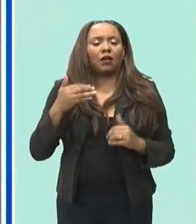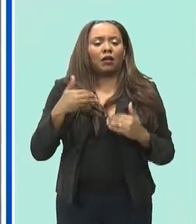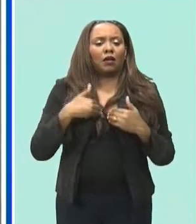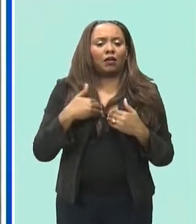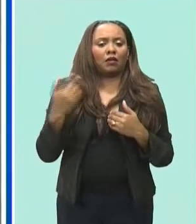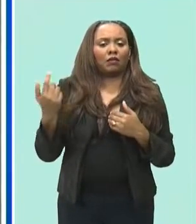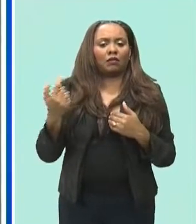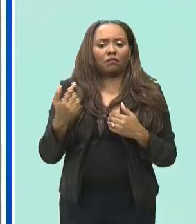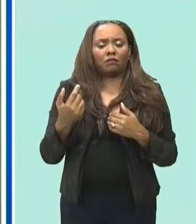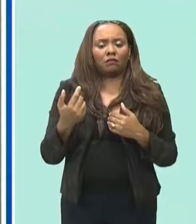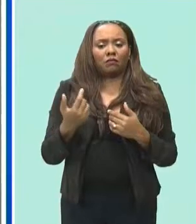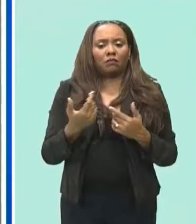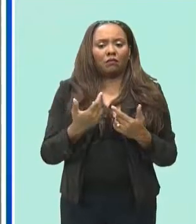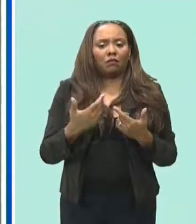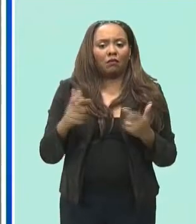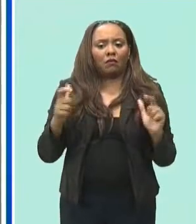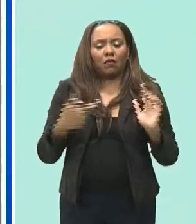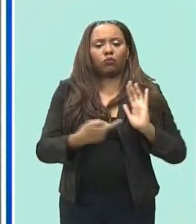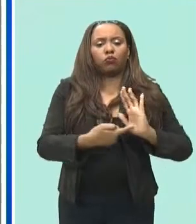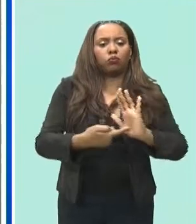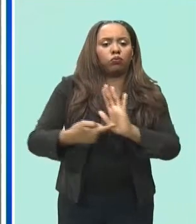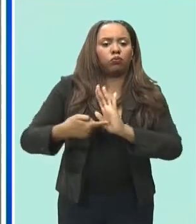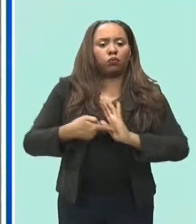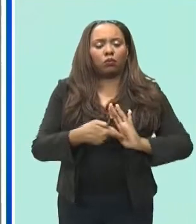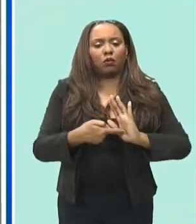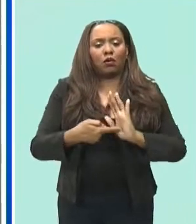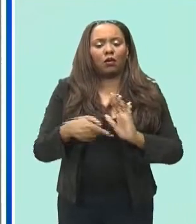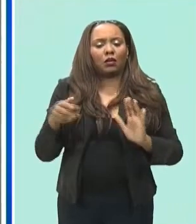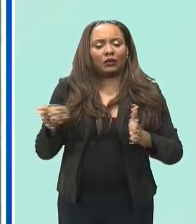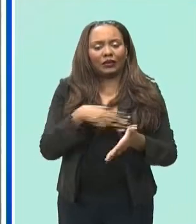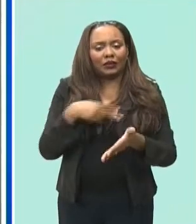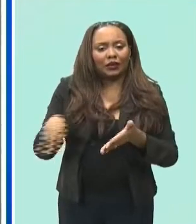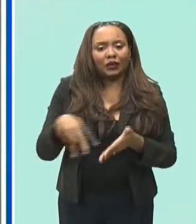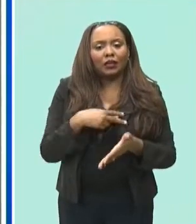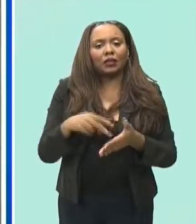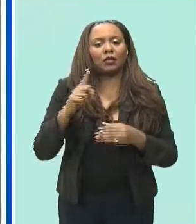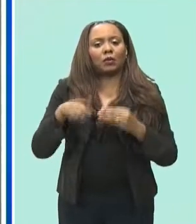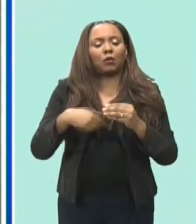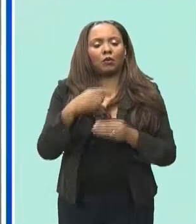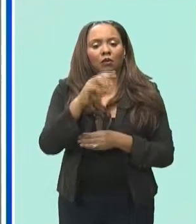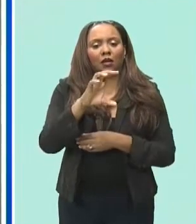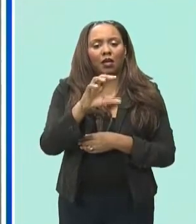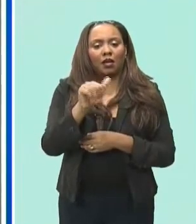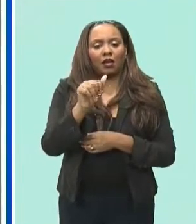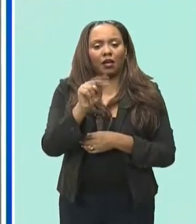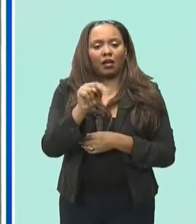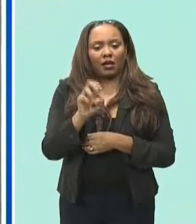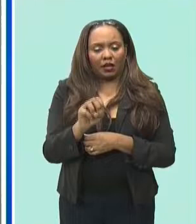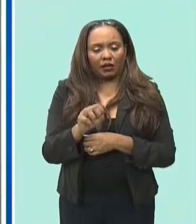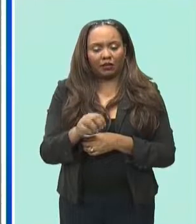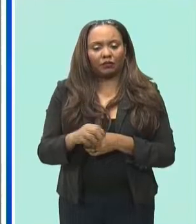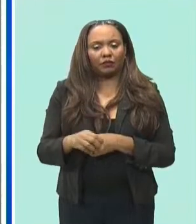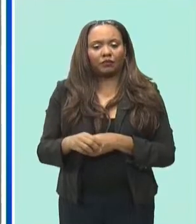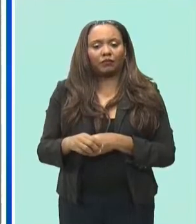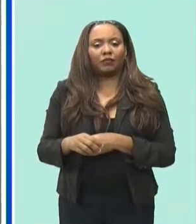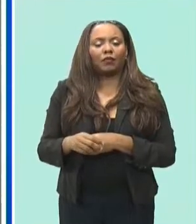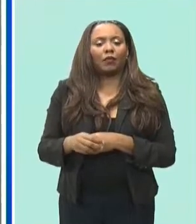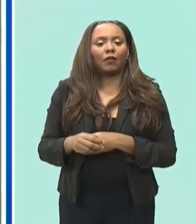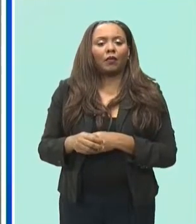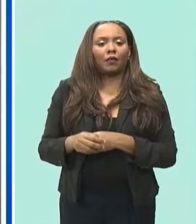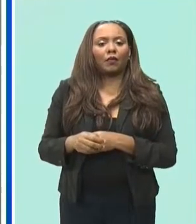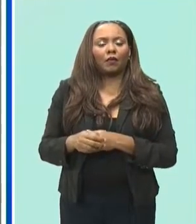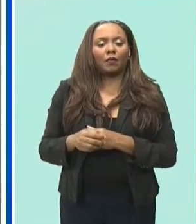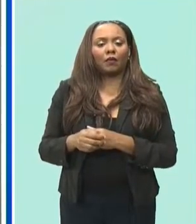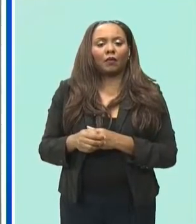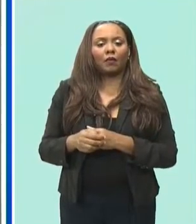kines and this will be led by our dance officer a visual arts presentation which will be which will encompass